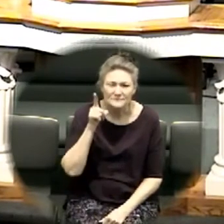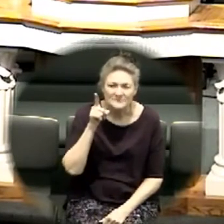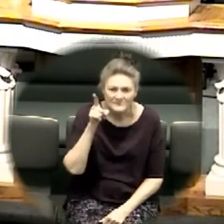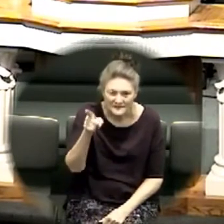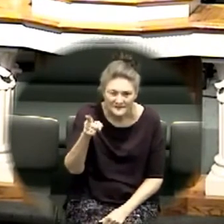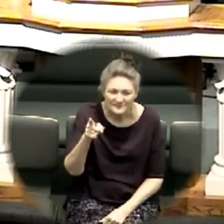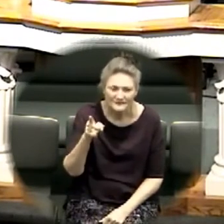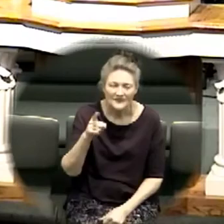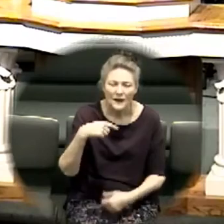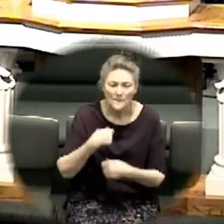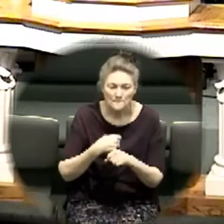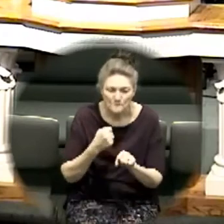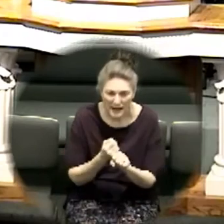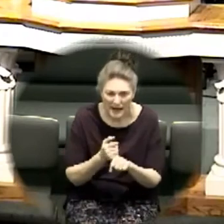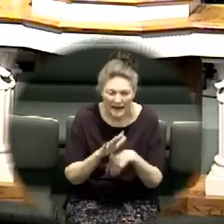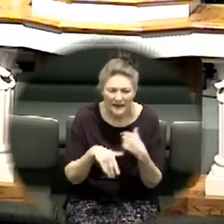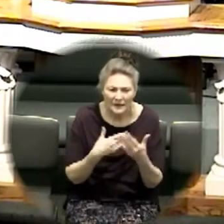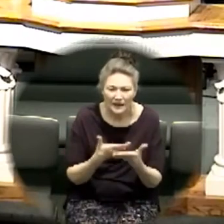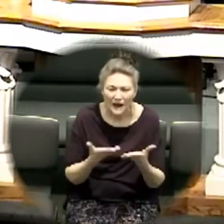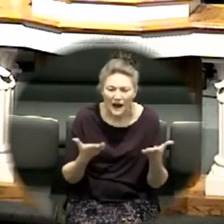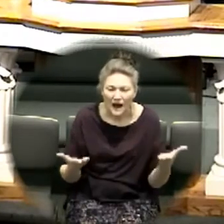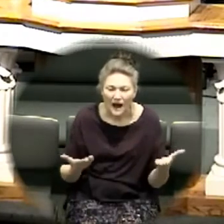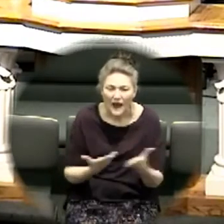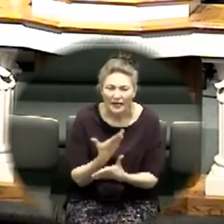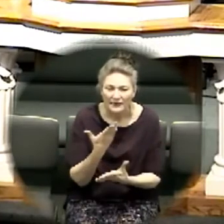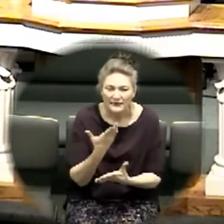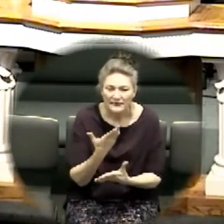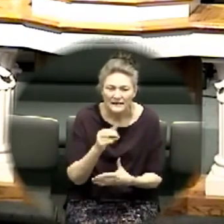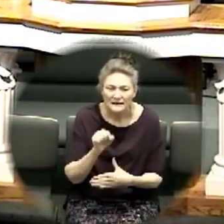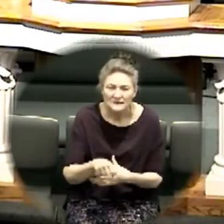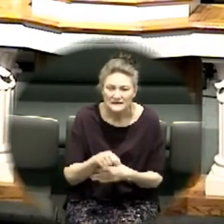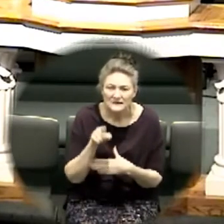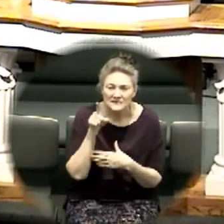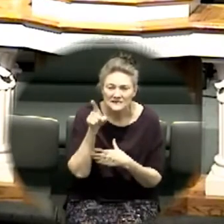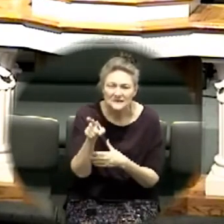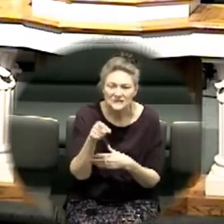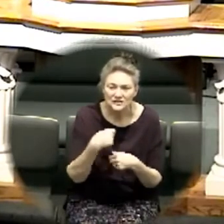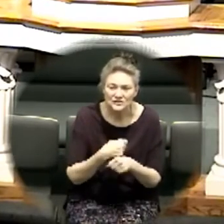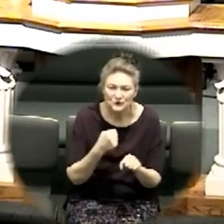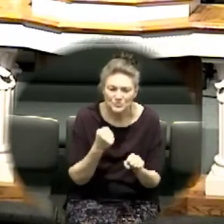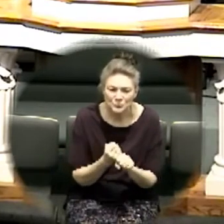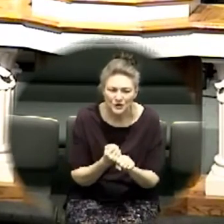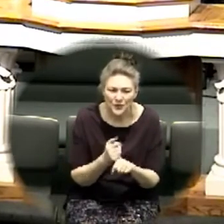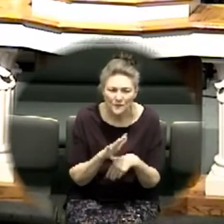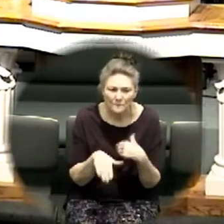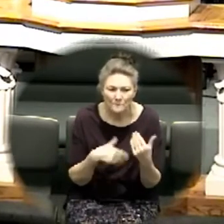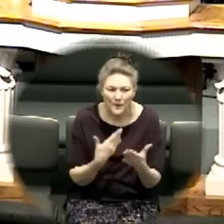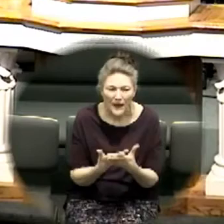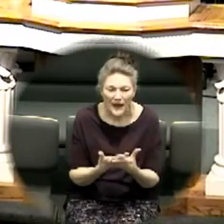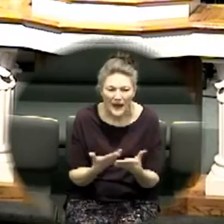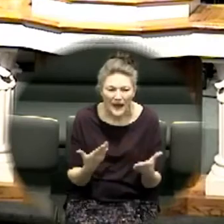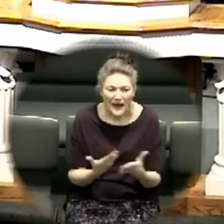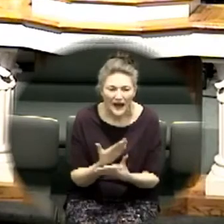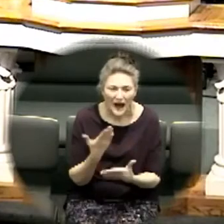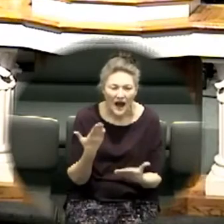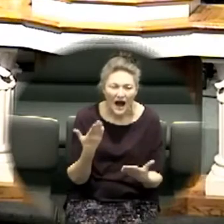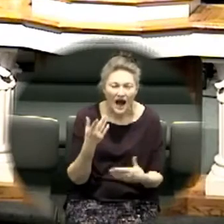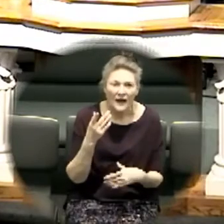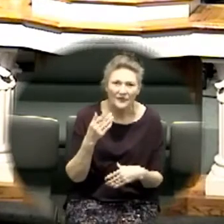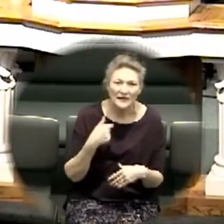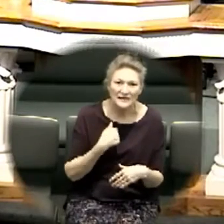you make all things new yes you make